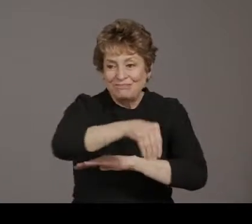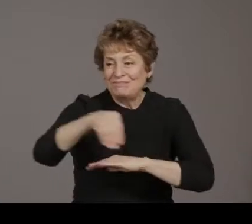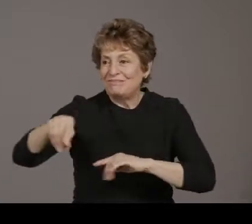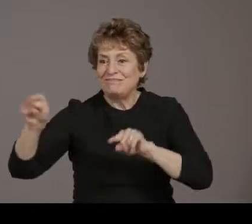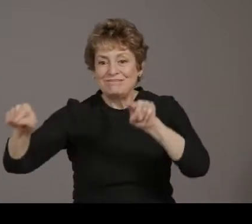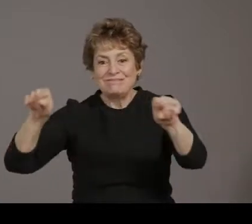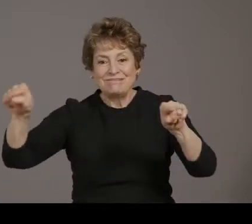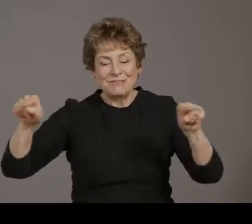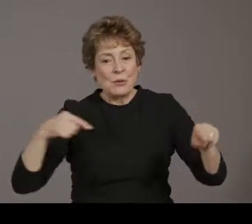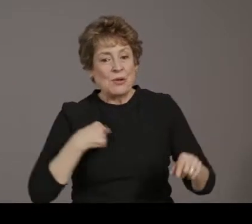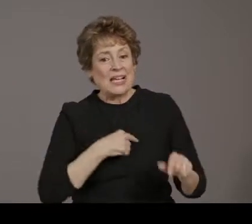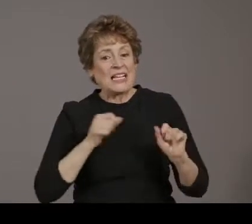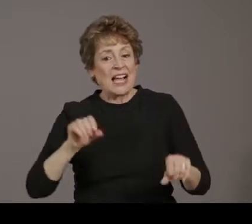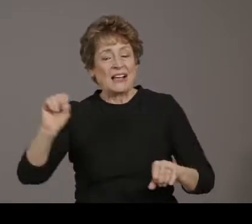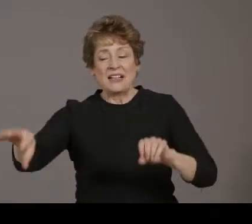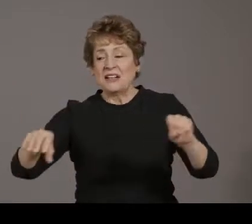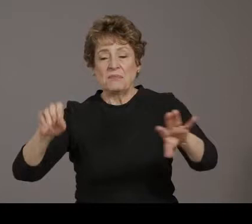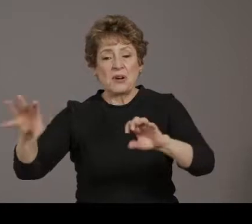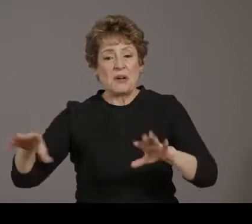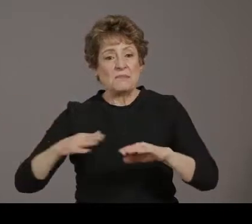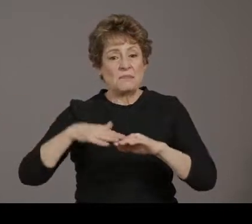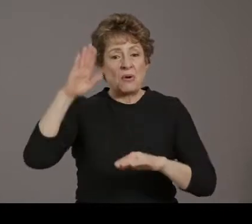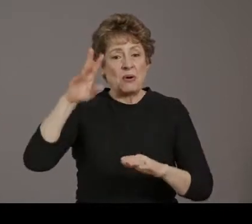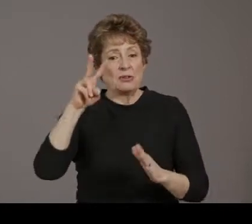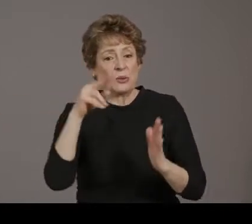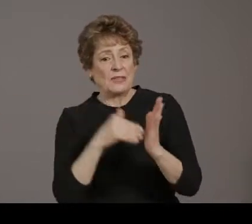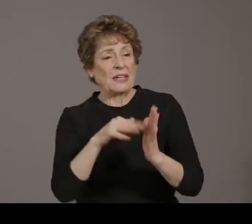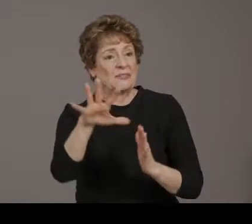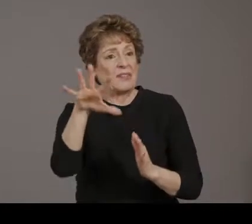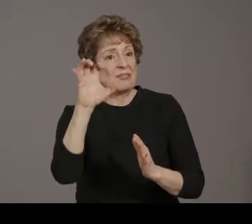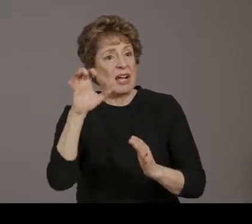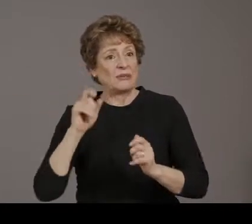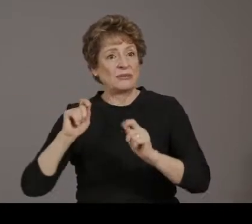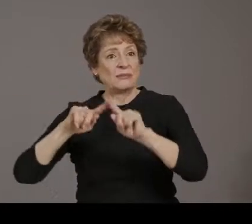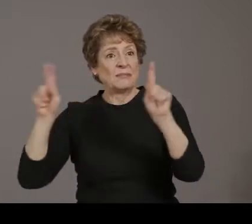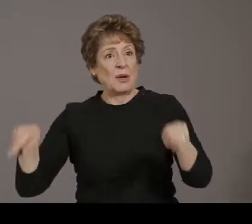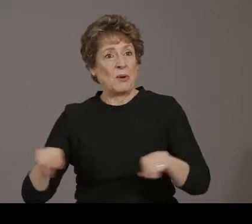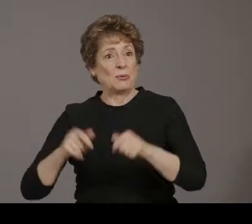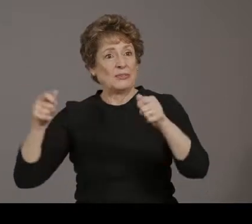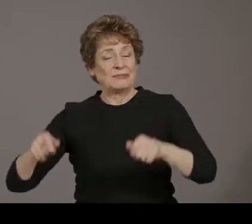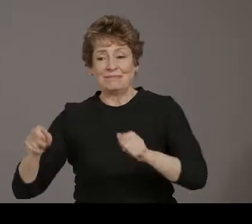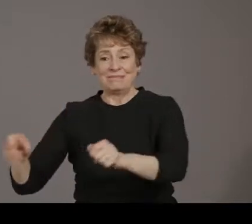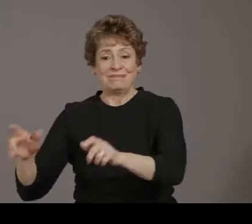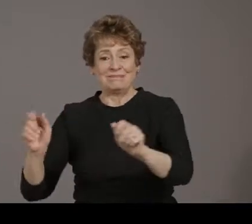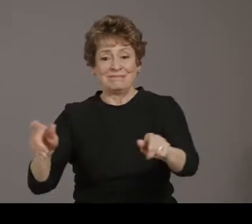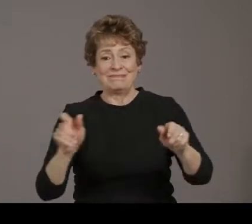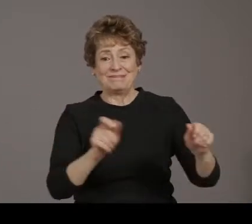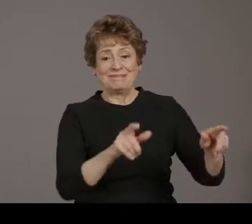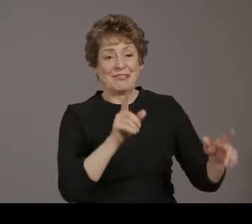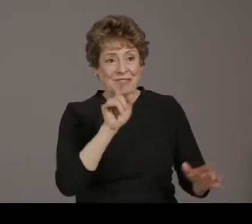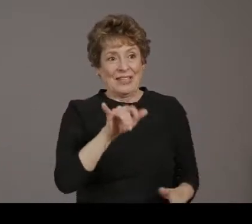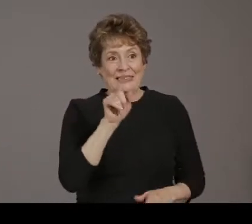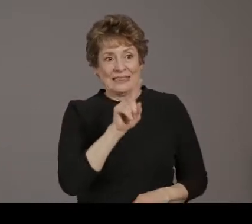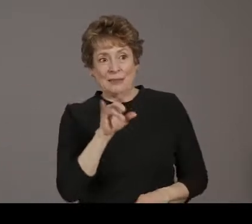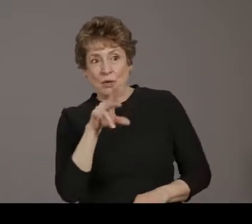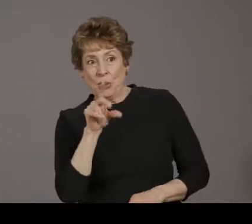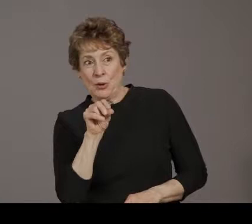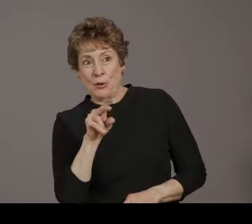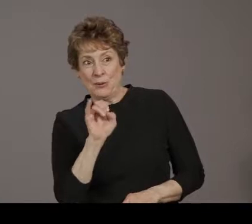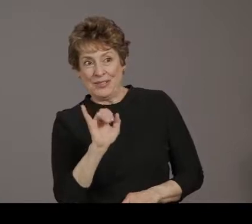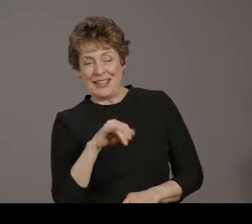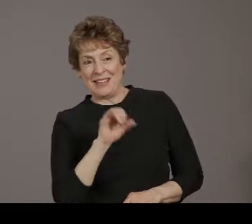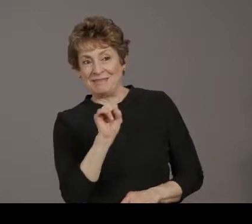signs in the 85009 zip code. So very exciting. We continue to look for